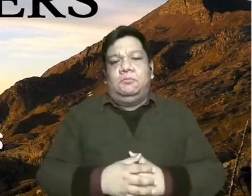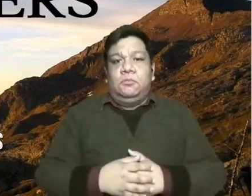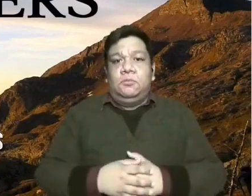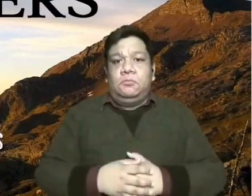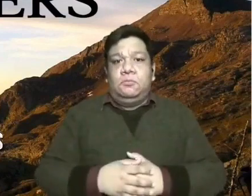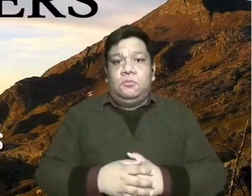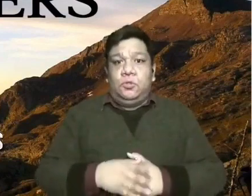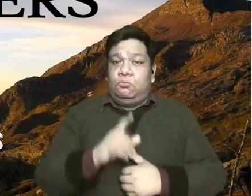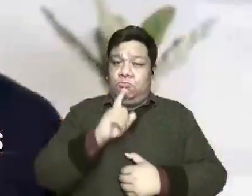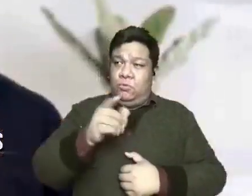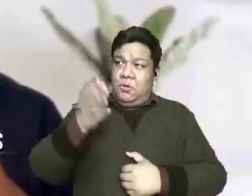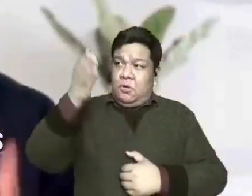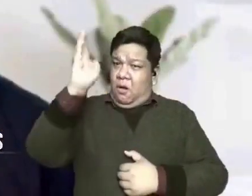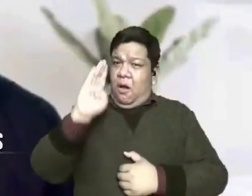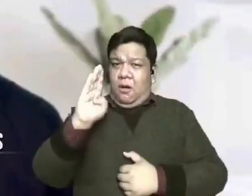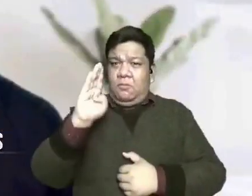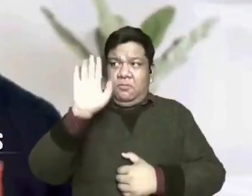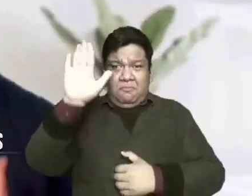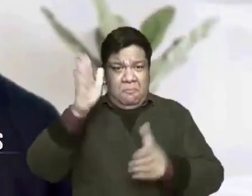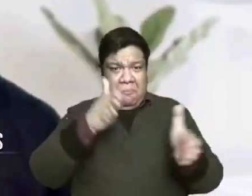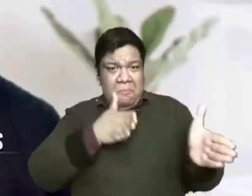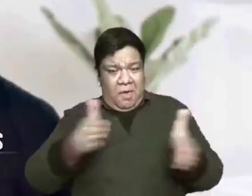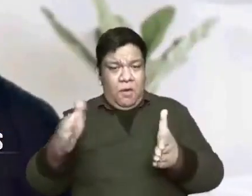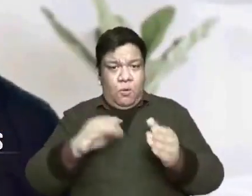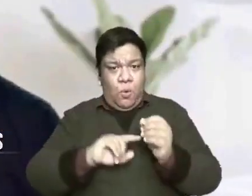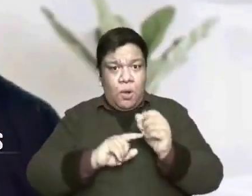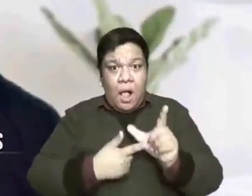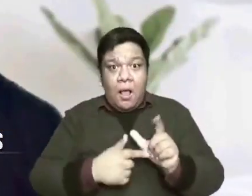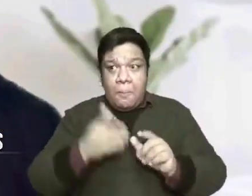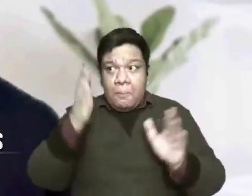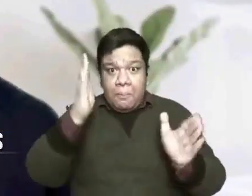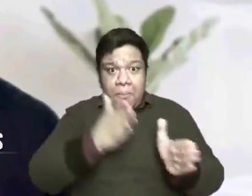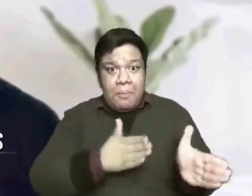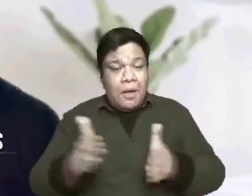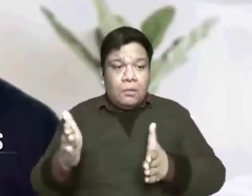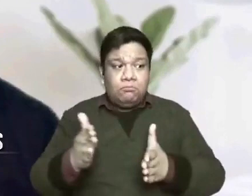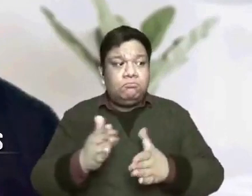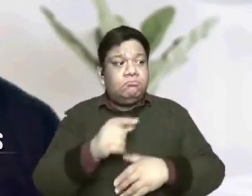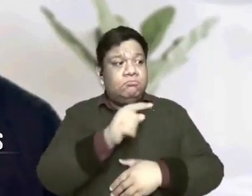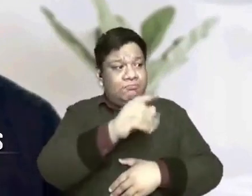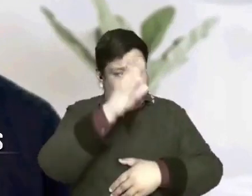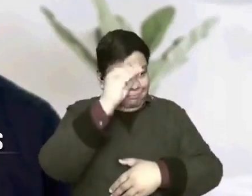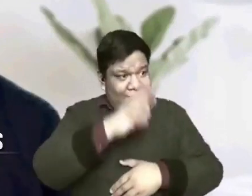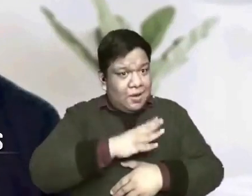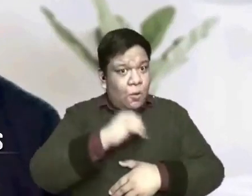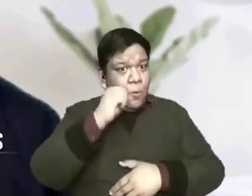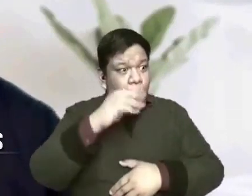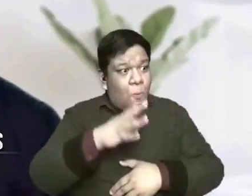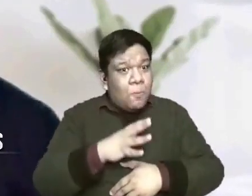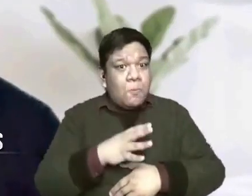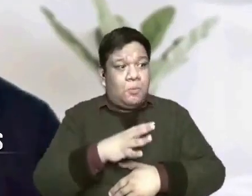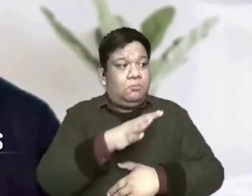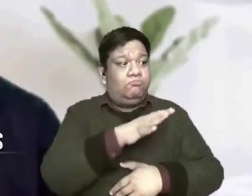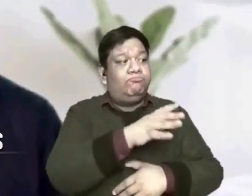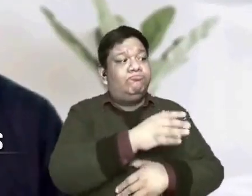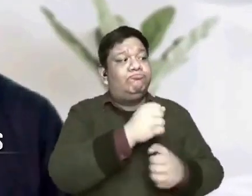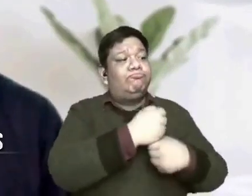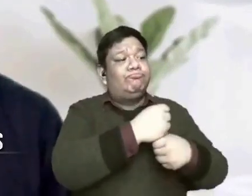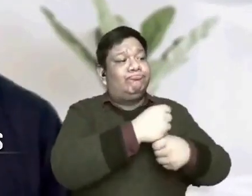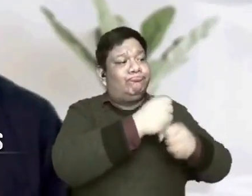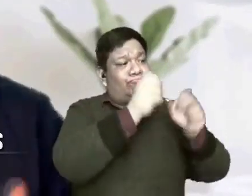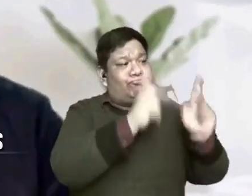God actually originally created man and woman and put them in a garden, and it was a garden of peace.